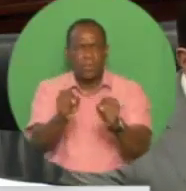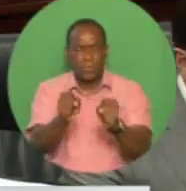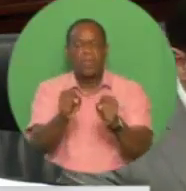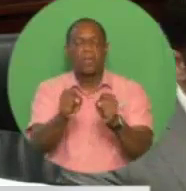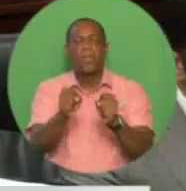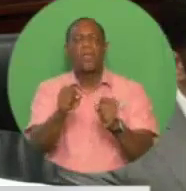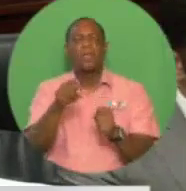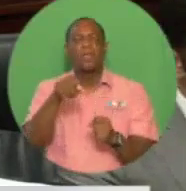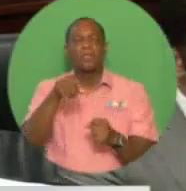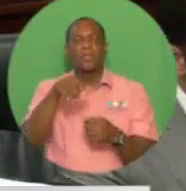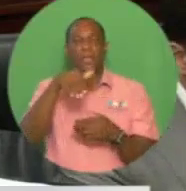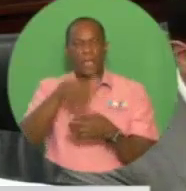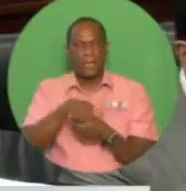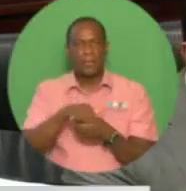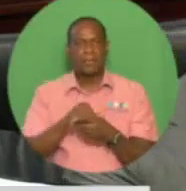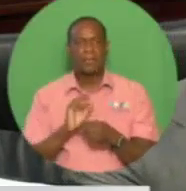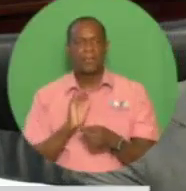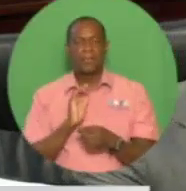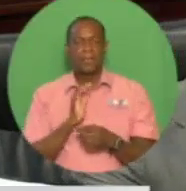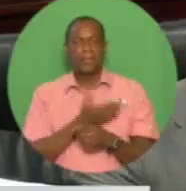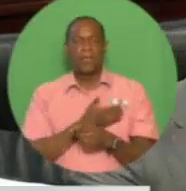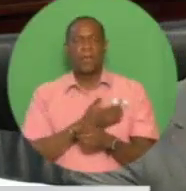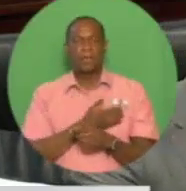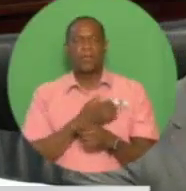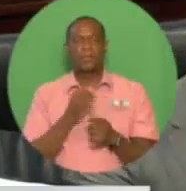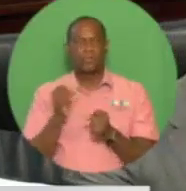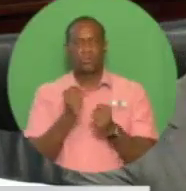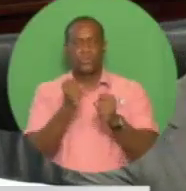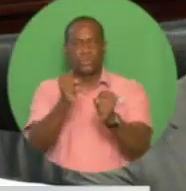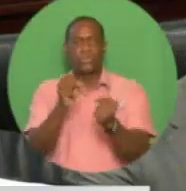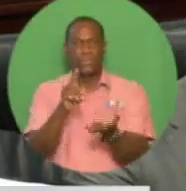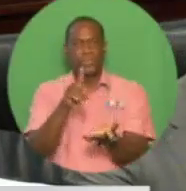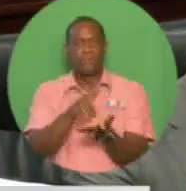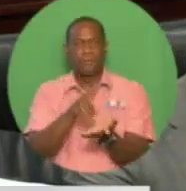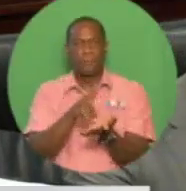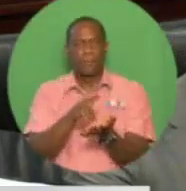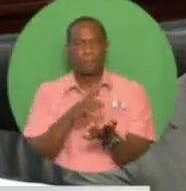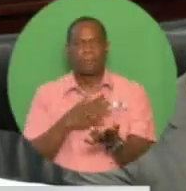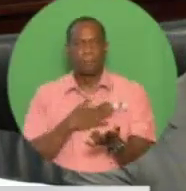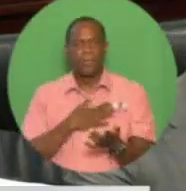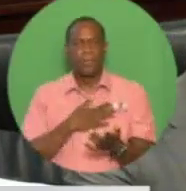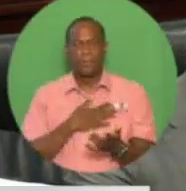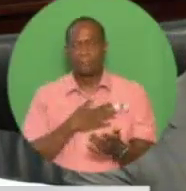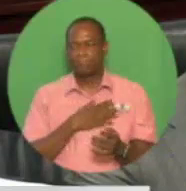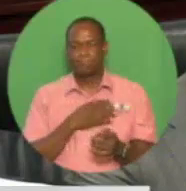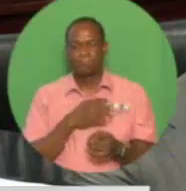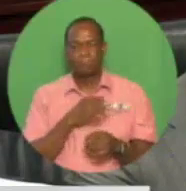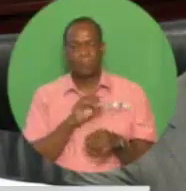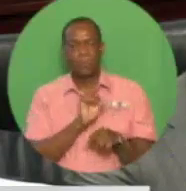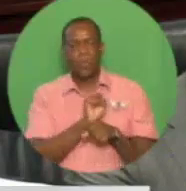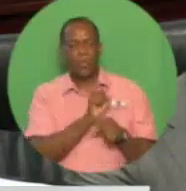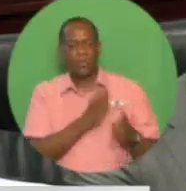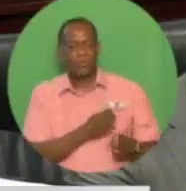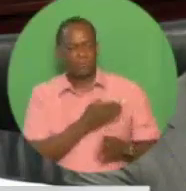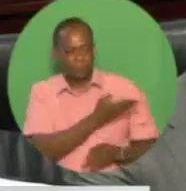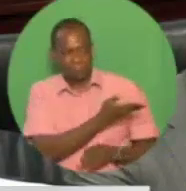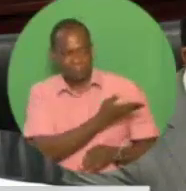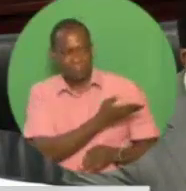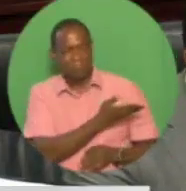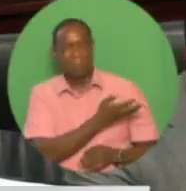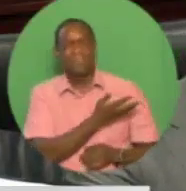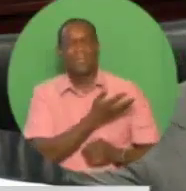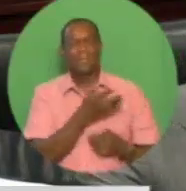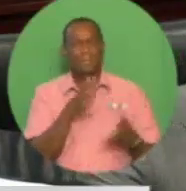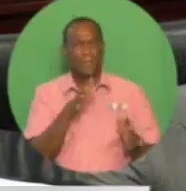today, which was developed by my colleague, the Minister of Planning and Development. The progress was laid today. This